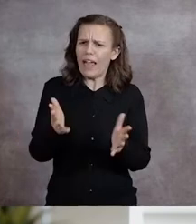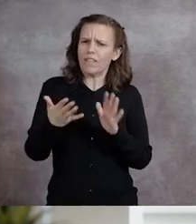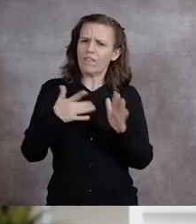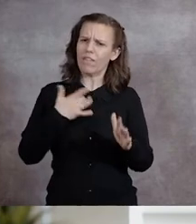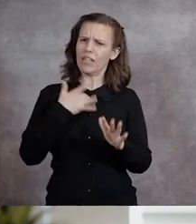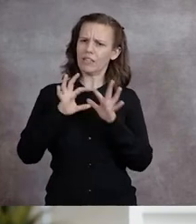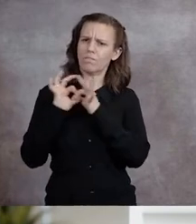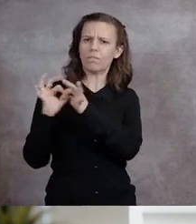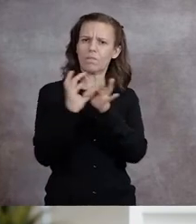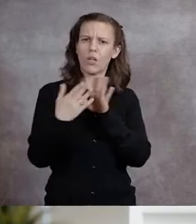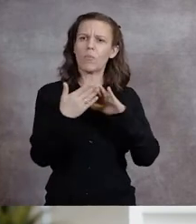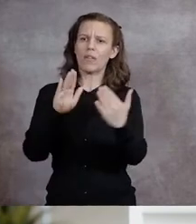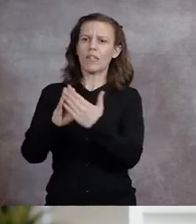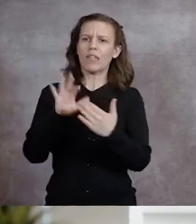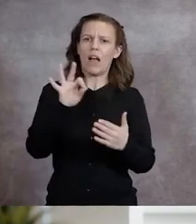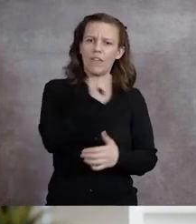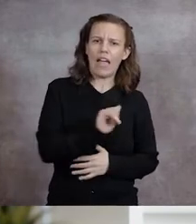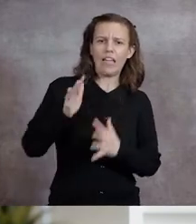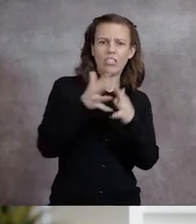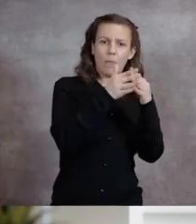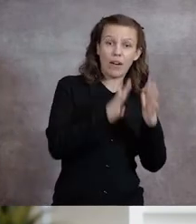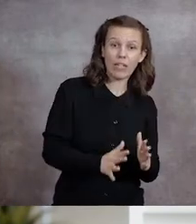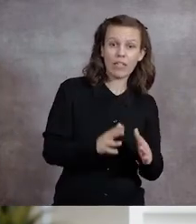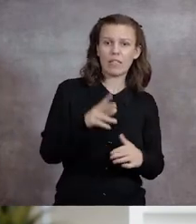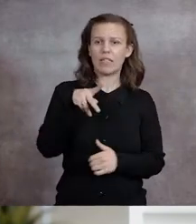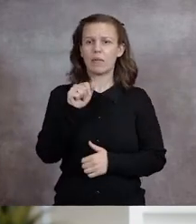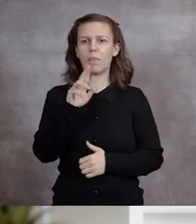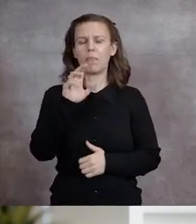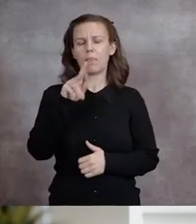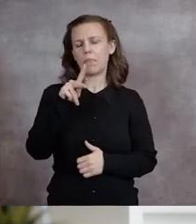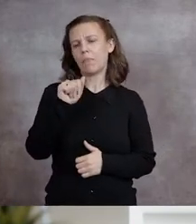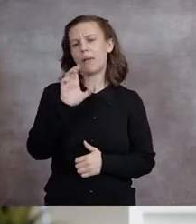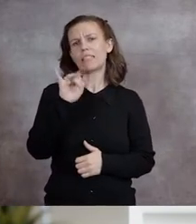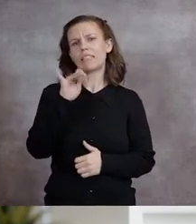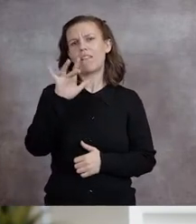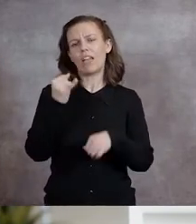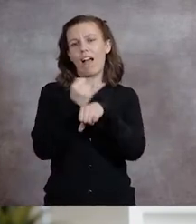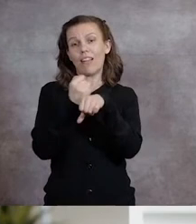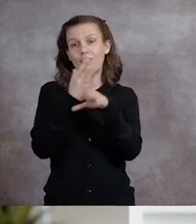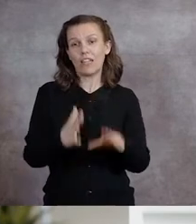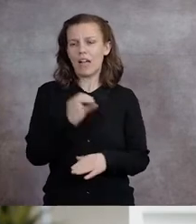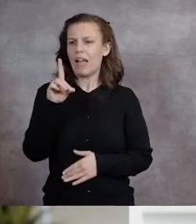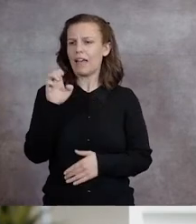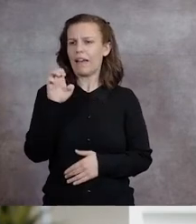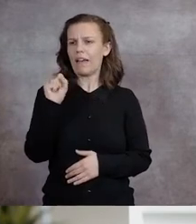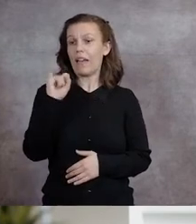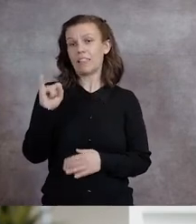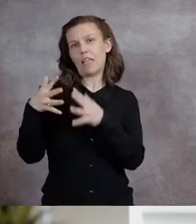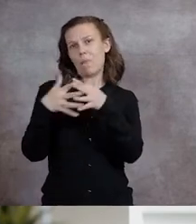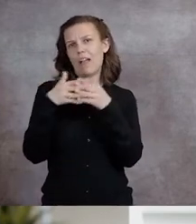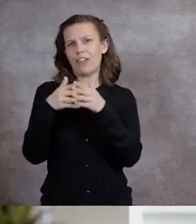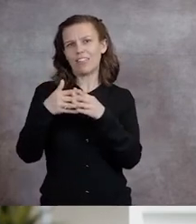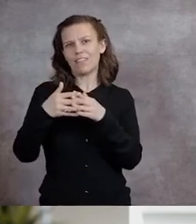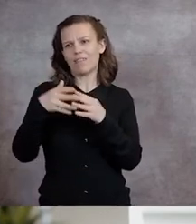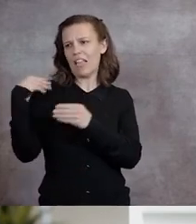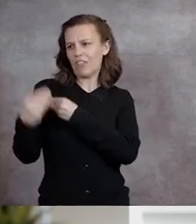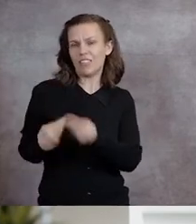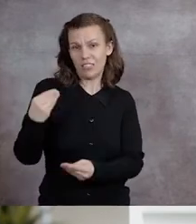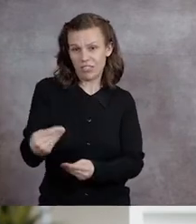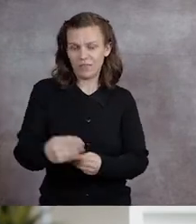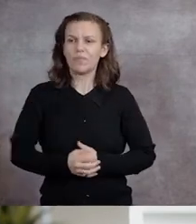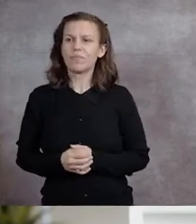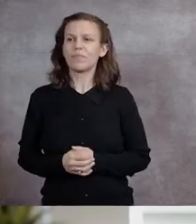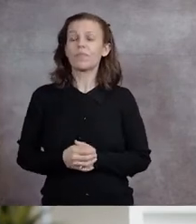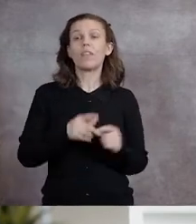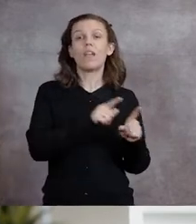Asian American, Pacific Islander, and Desi American heritage. UNM's Anderson School of Management received a multi